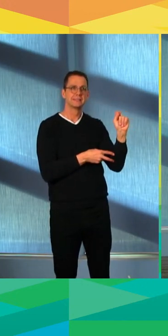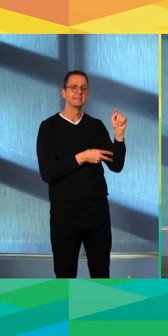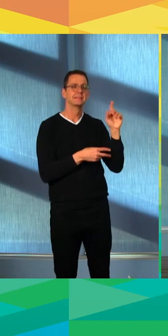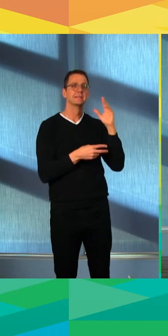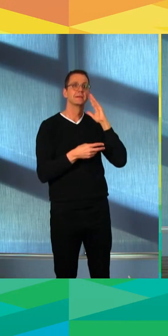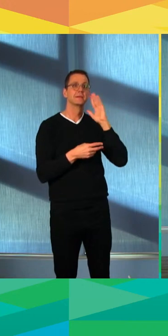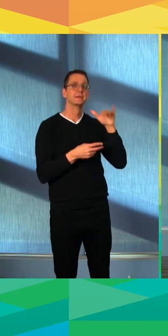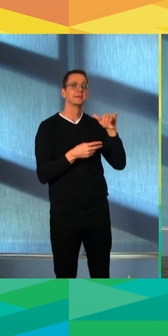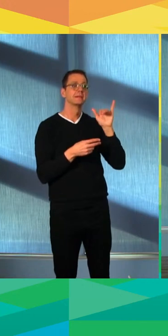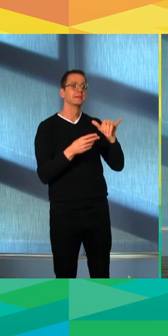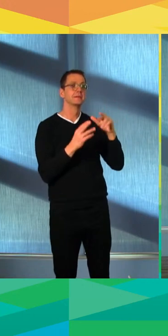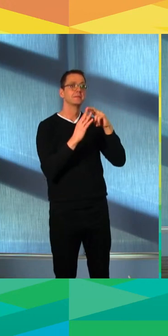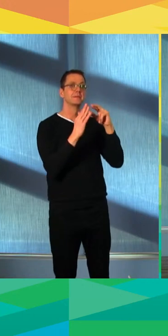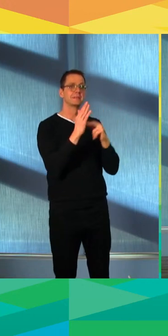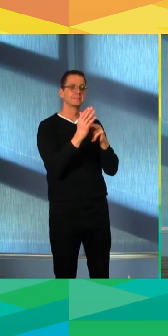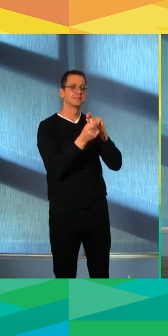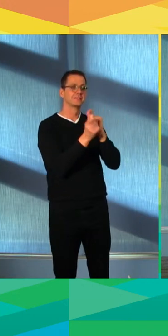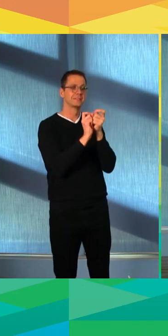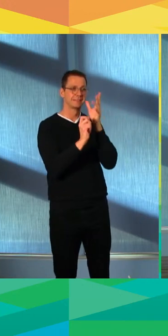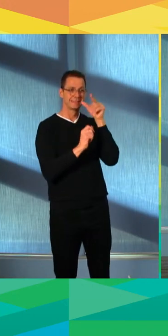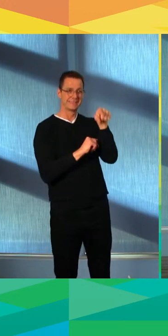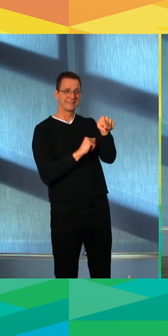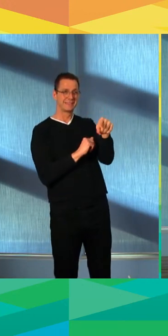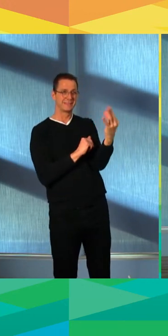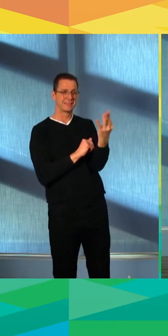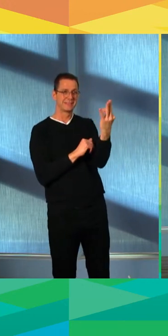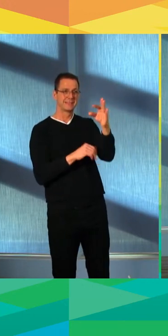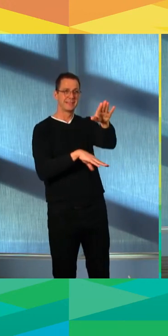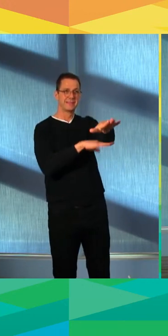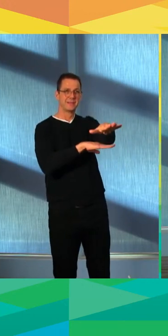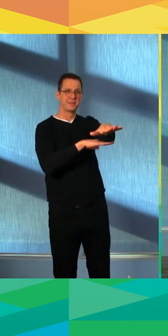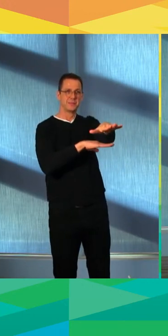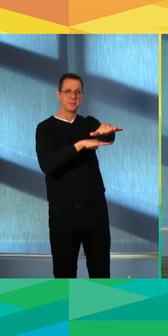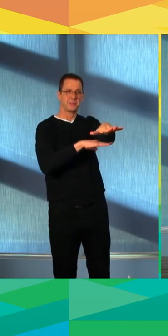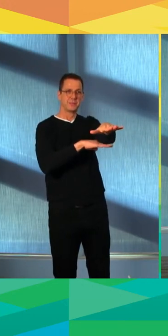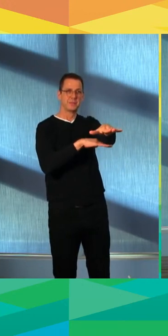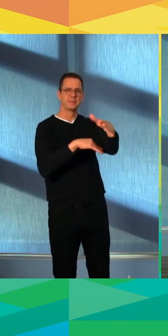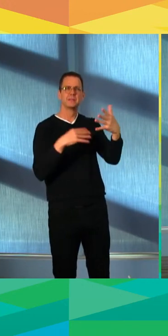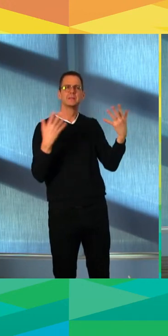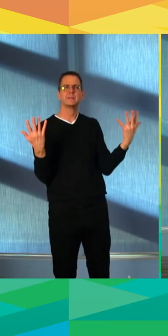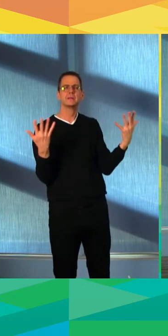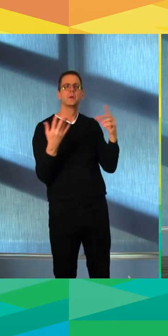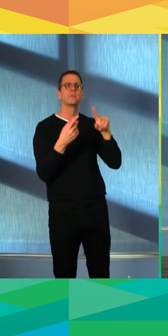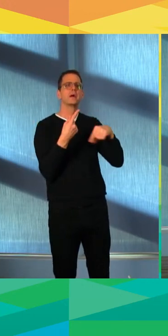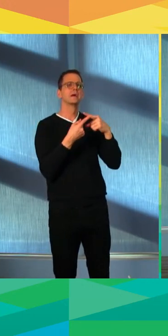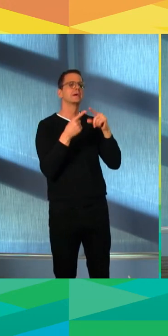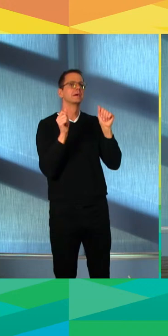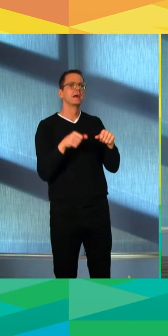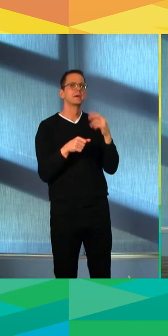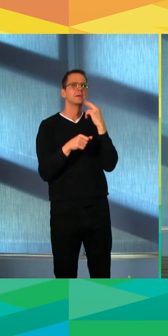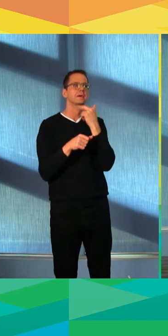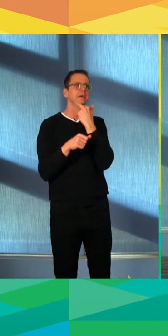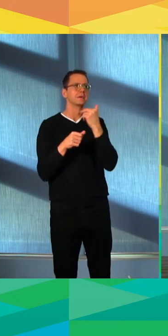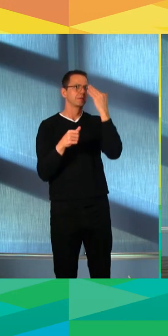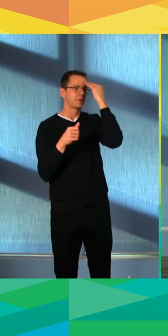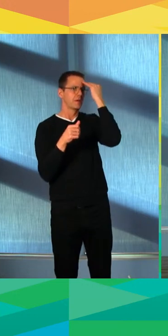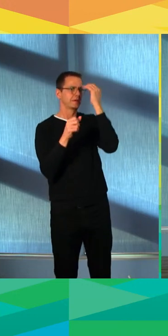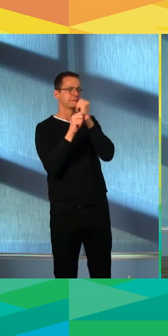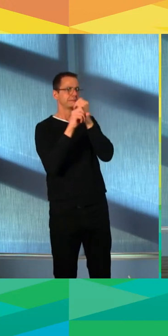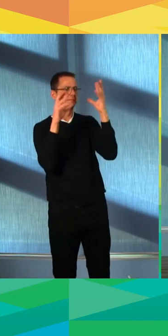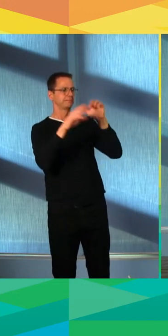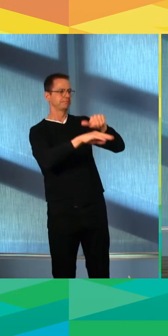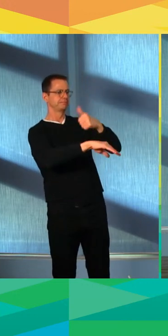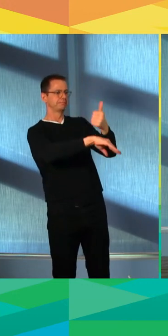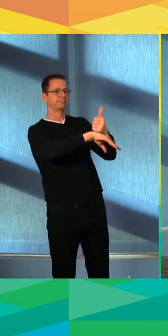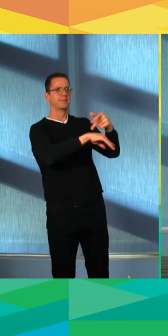how soon can we get those patio expansions accepted? I think we showed